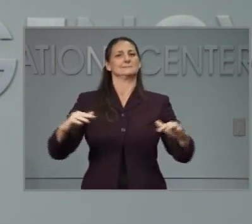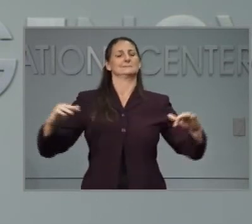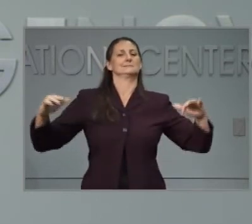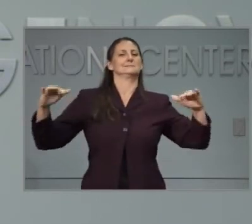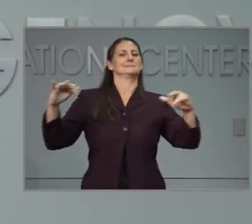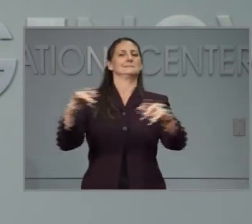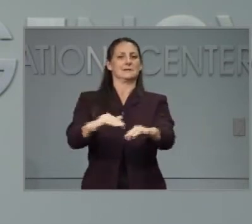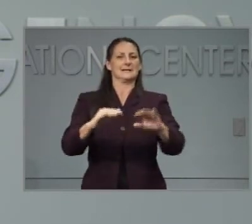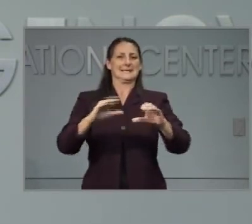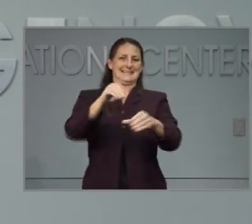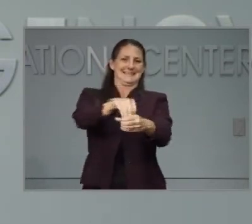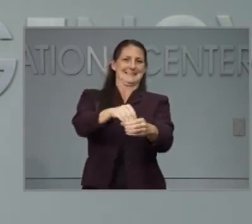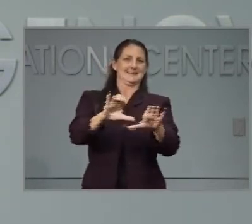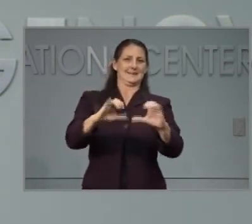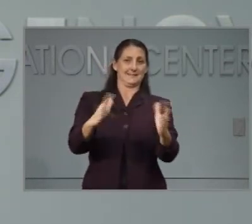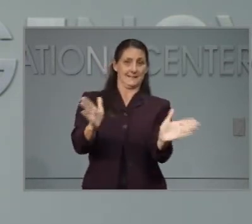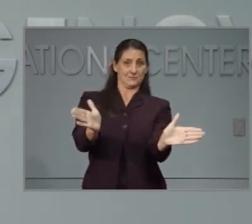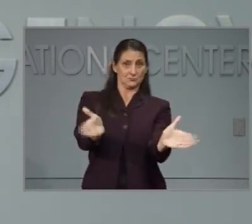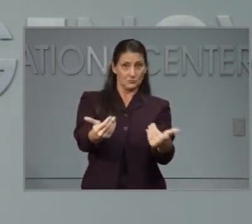sports. Thanks.